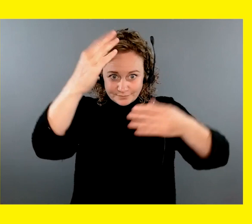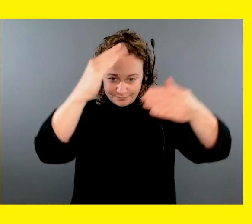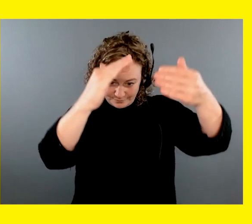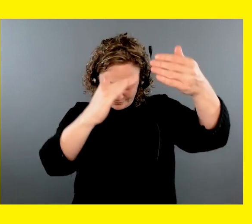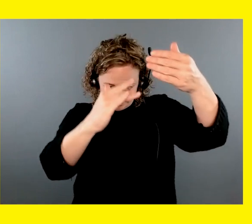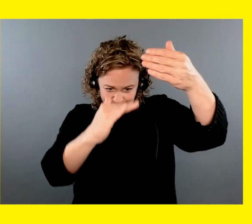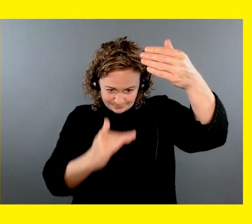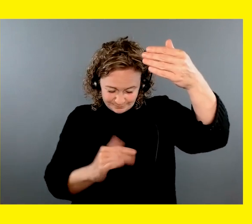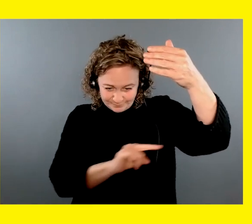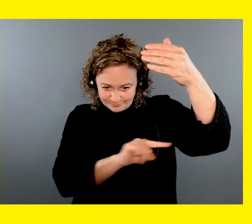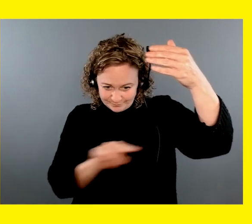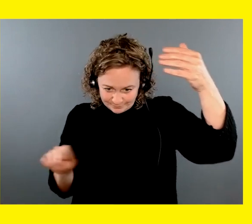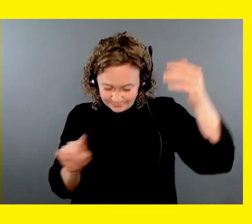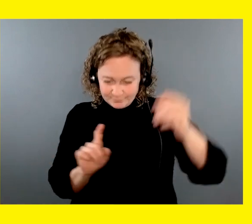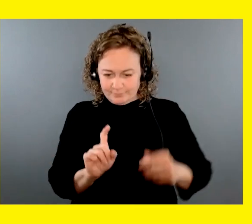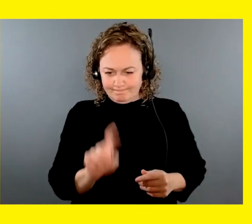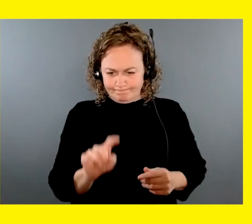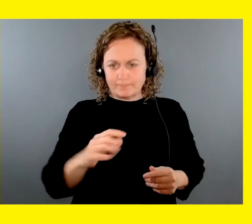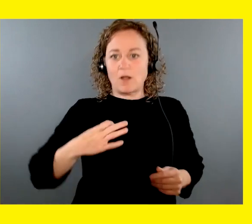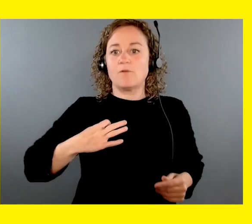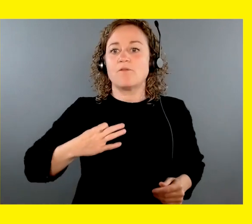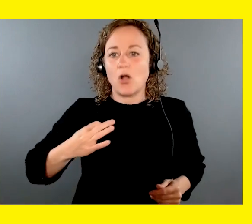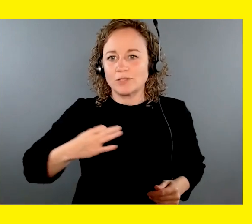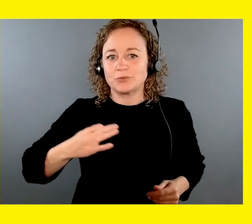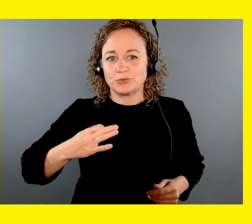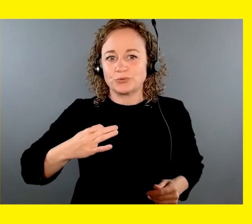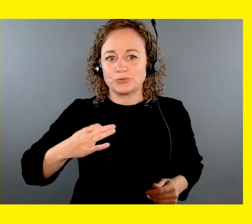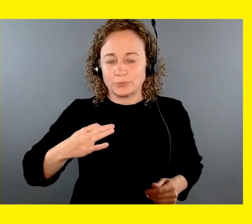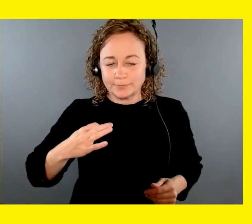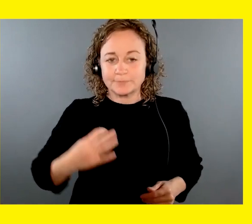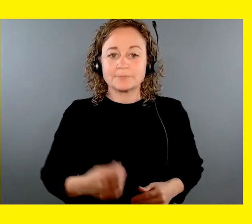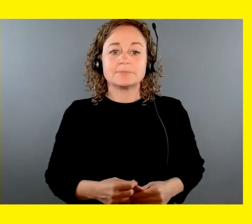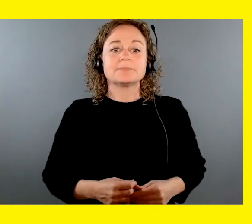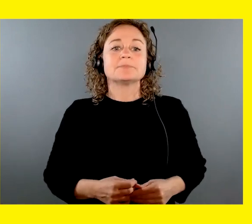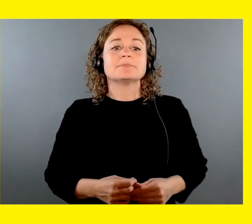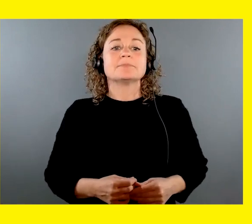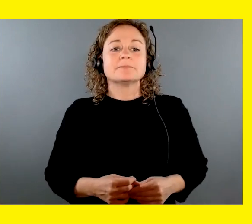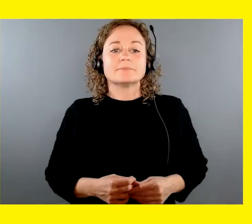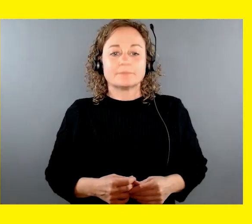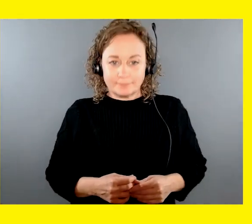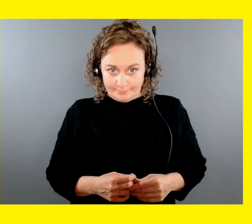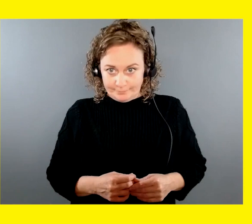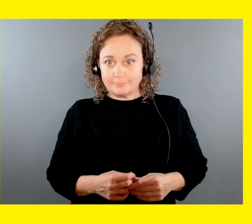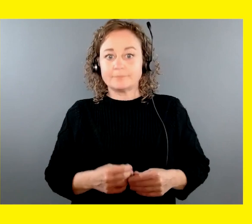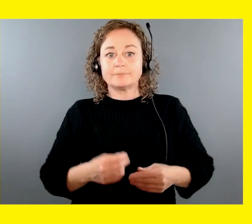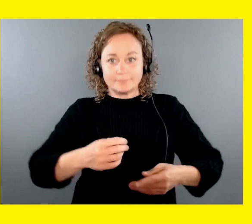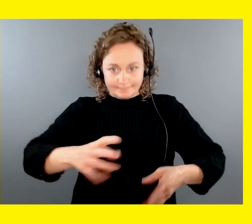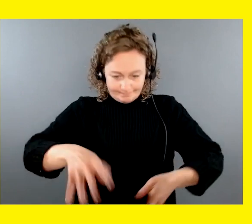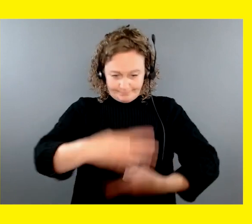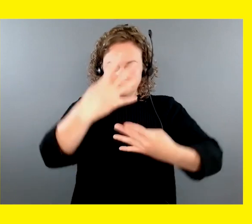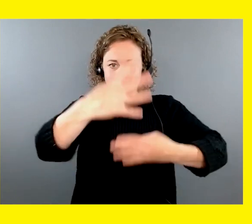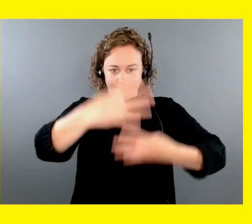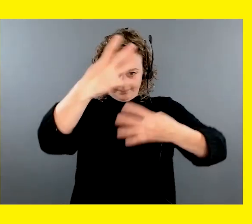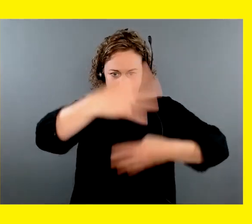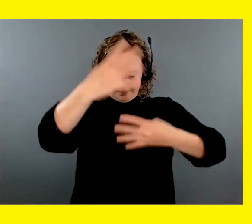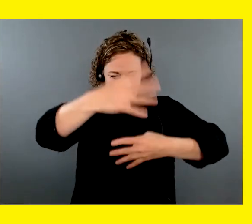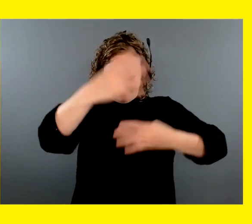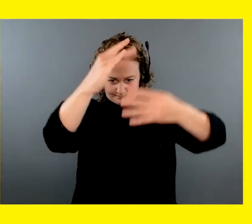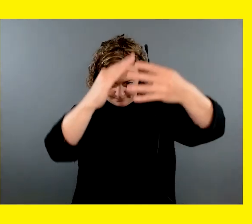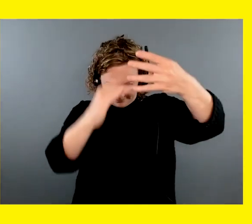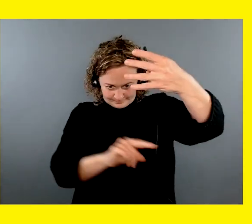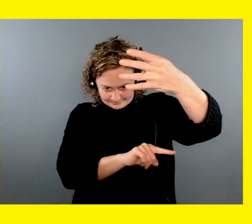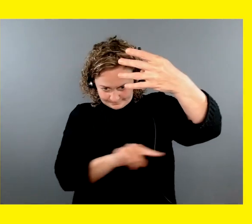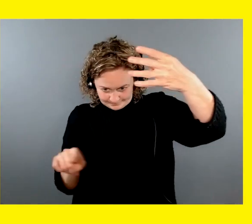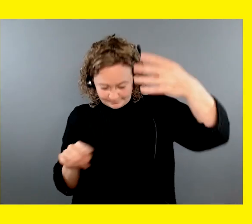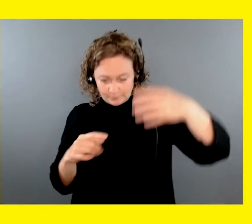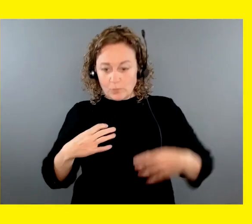bottom of the page and you'll click on volunteering with CNIB. And there you'll then, again, it'll bring you to another page, scroll down to the very bottom and click